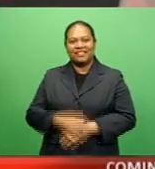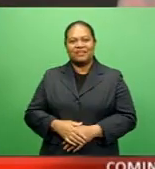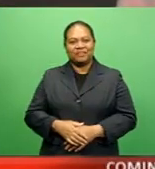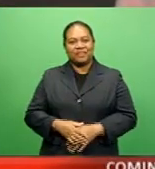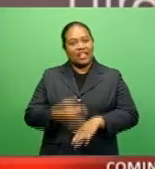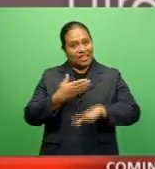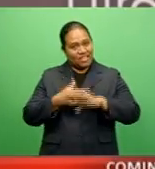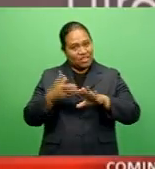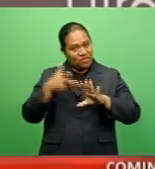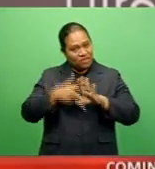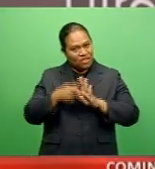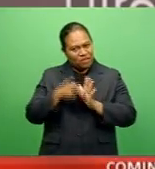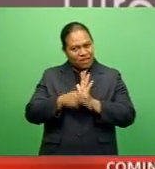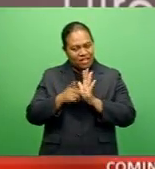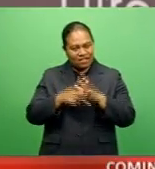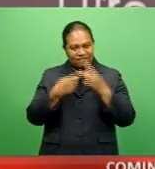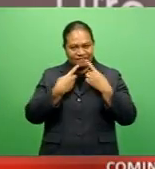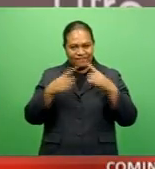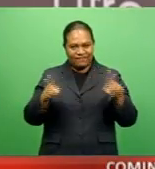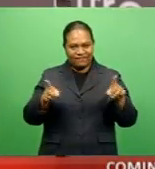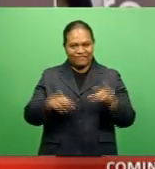new fuel prices announced